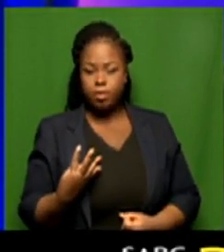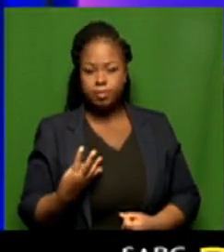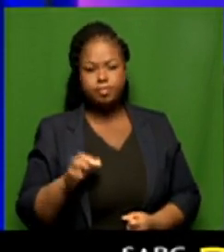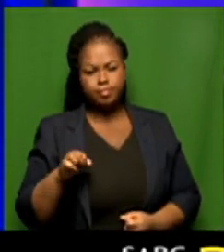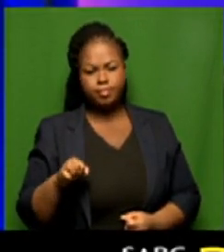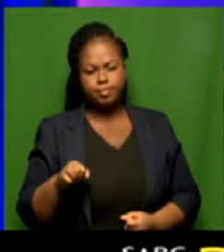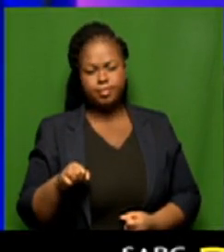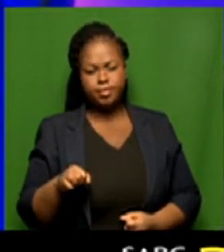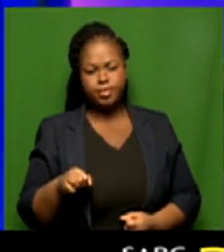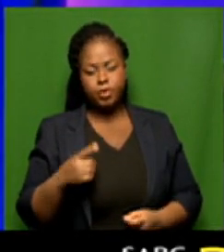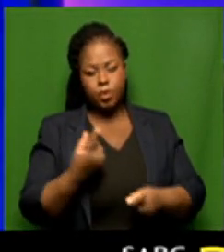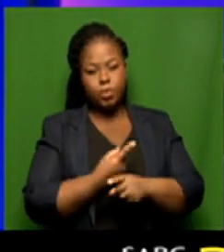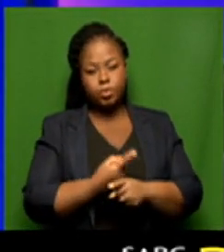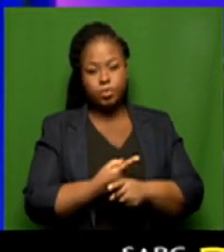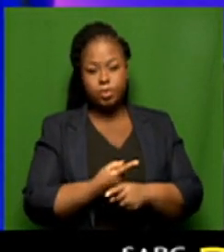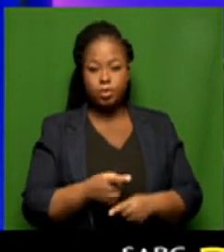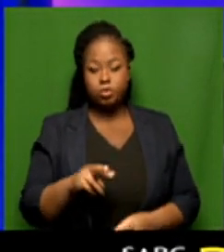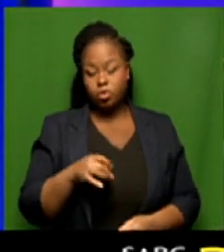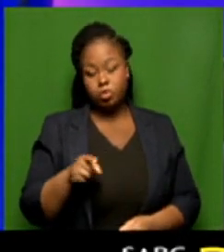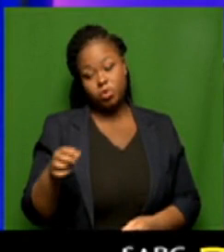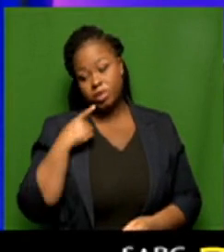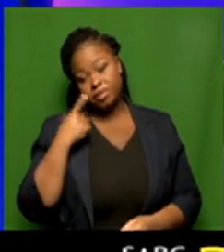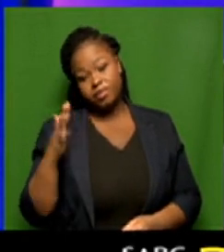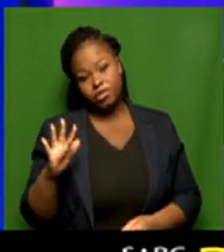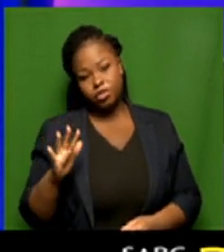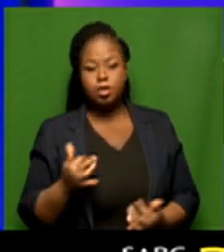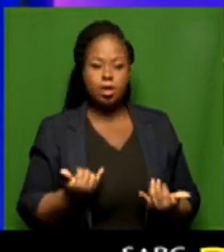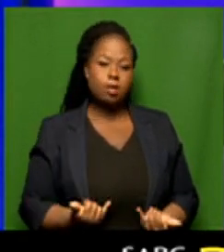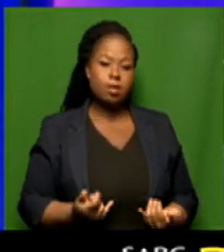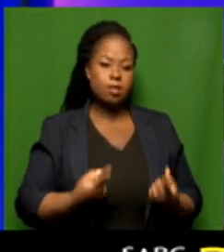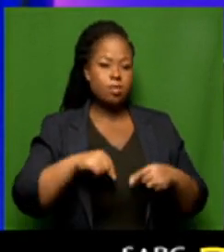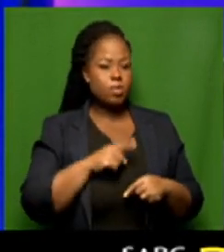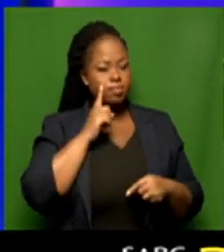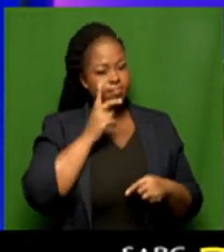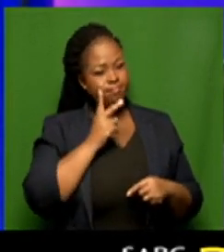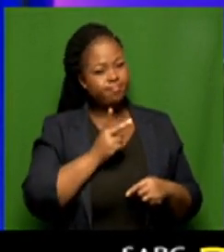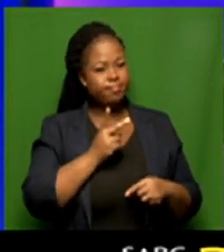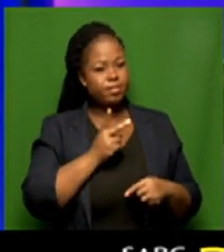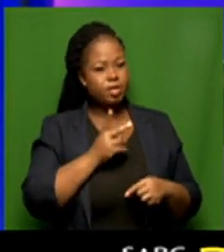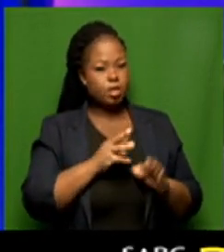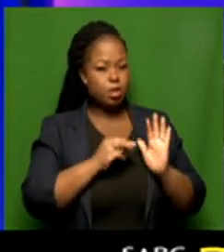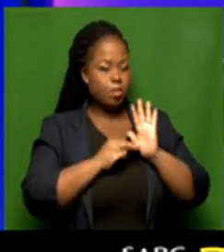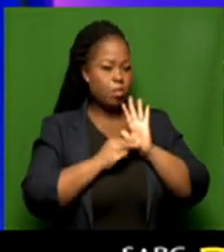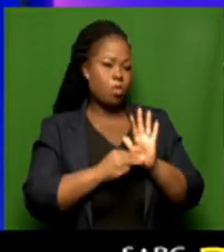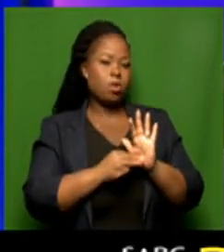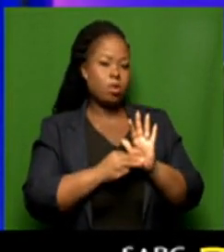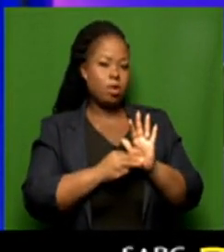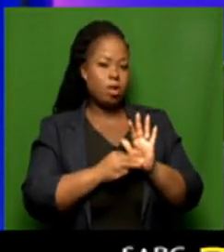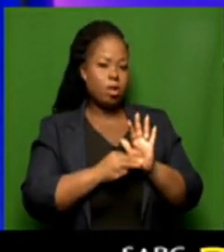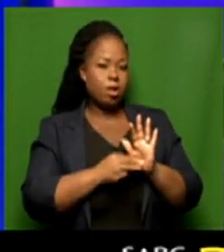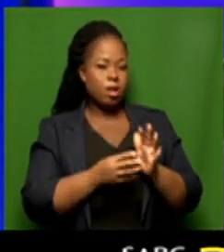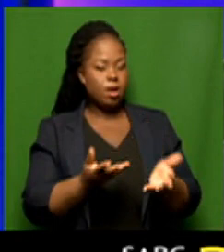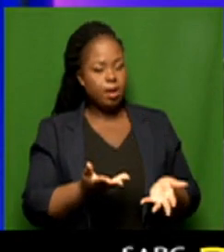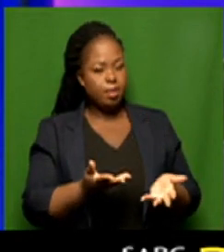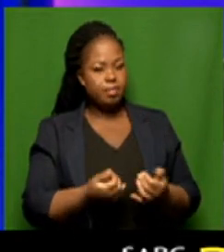Indemiso indicated, we are looking at the model being able to